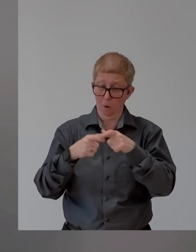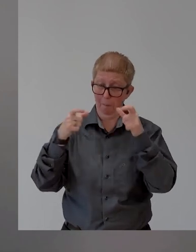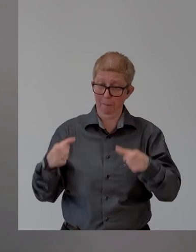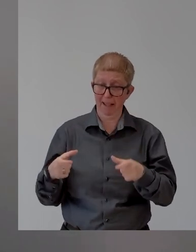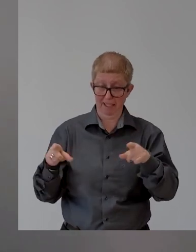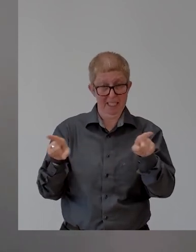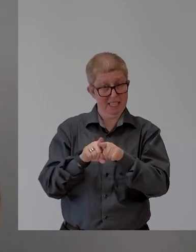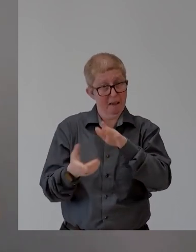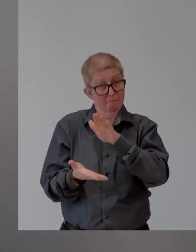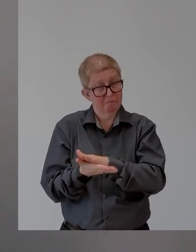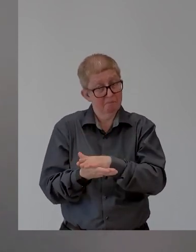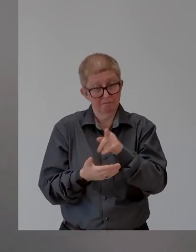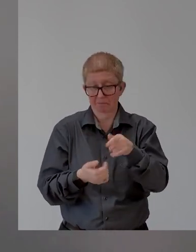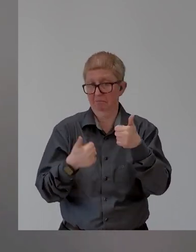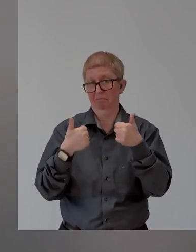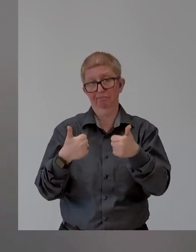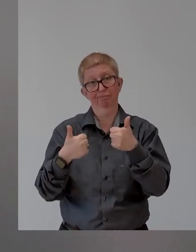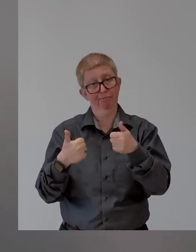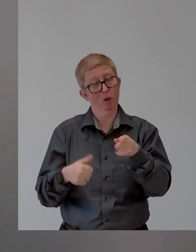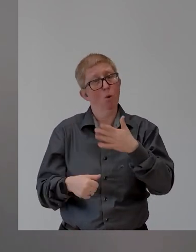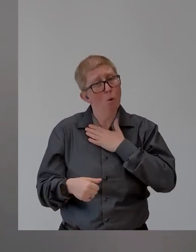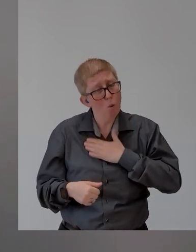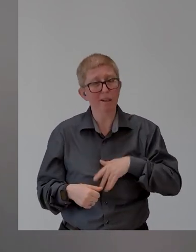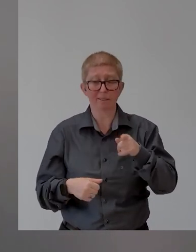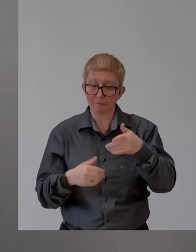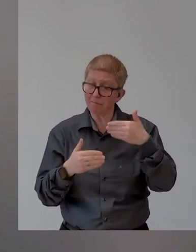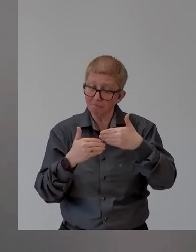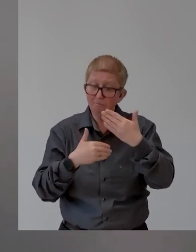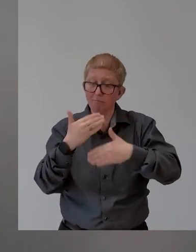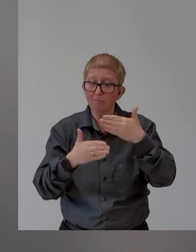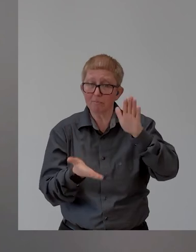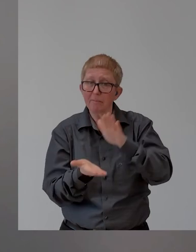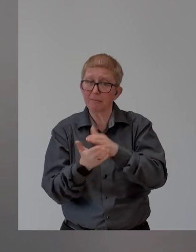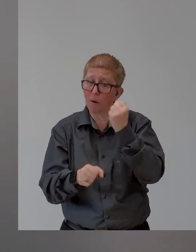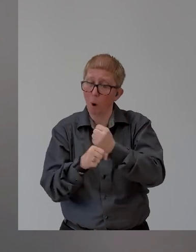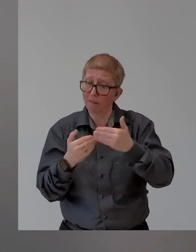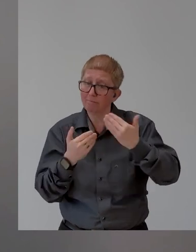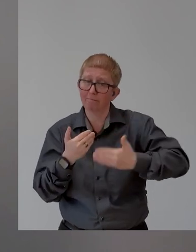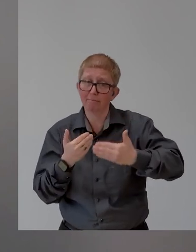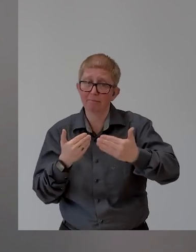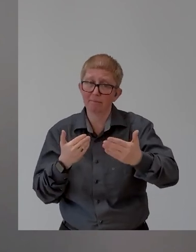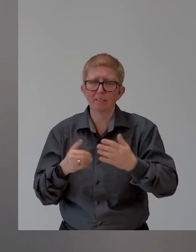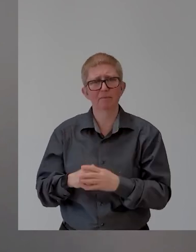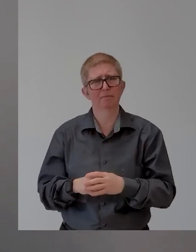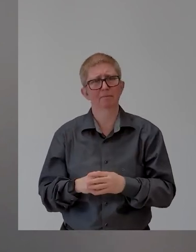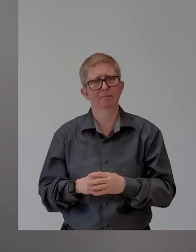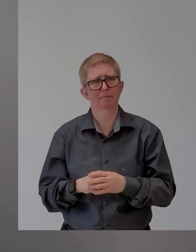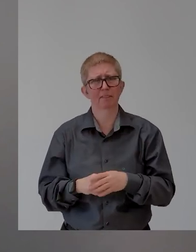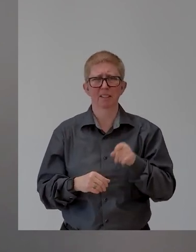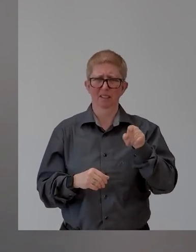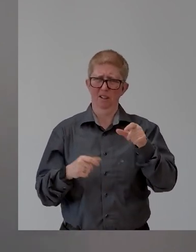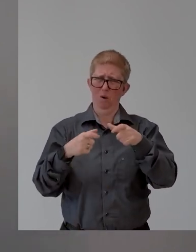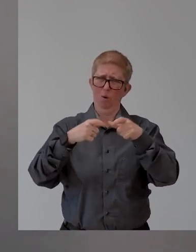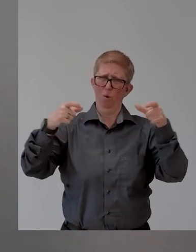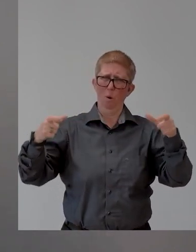want to do win for use. That's what you want to do. Did you find the company saw Rob the